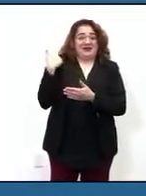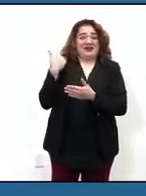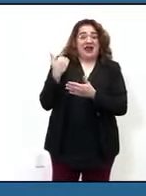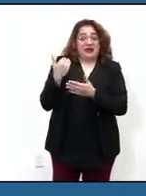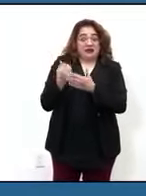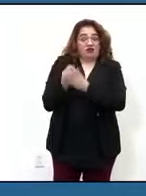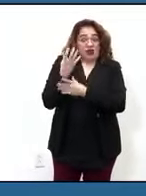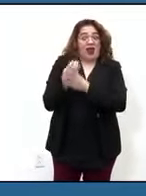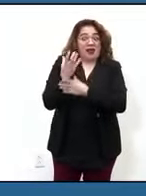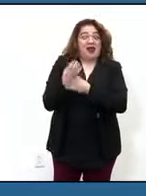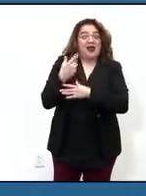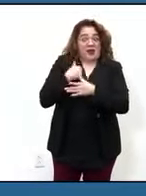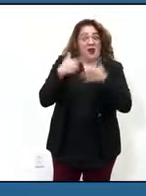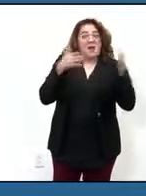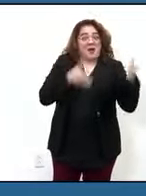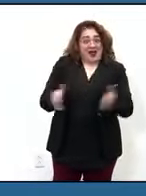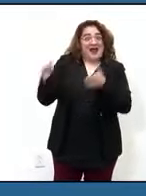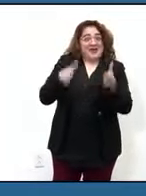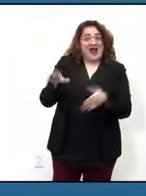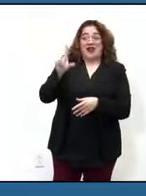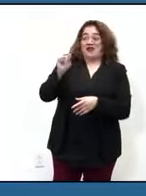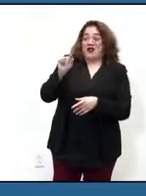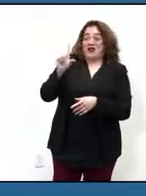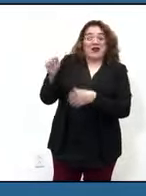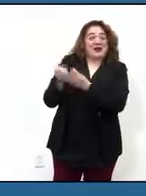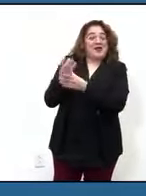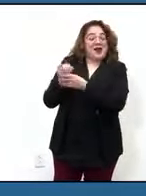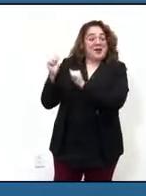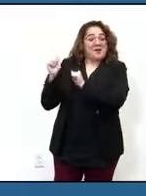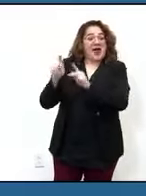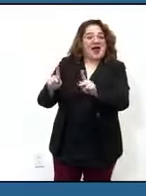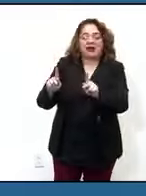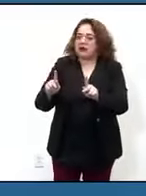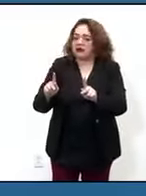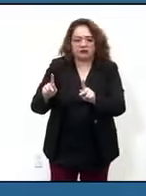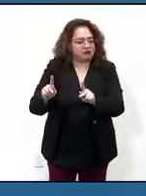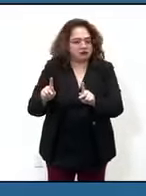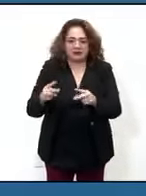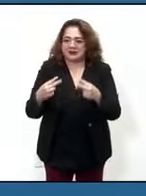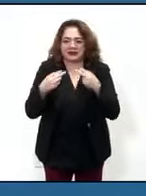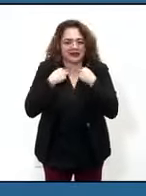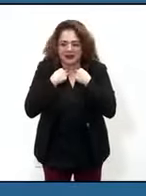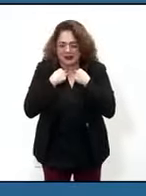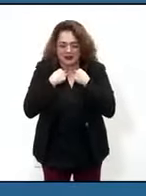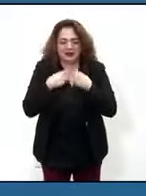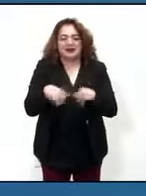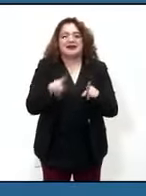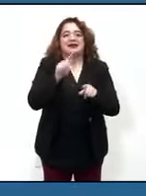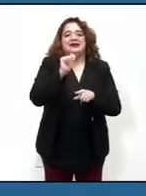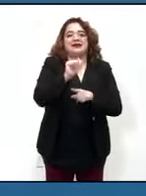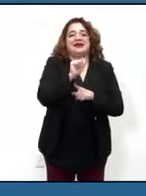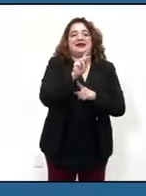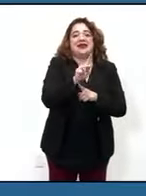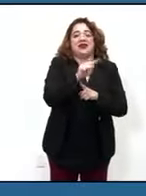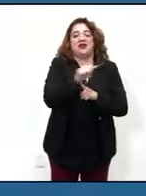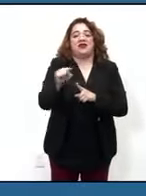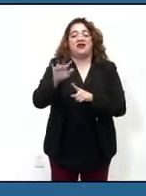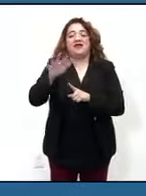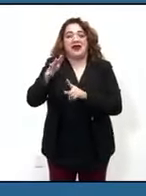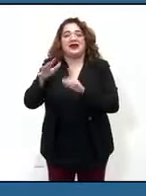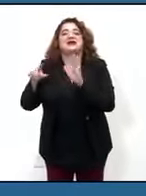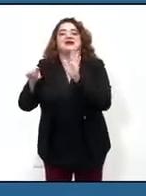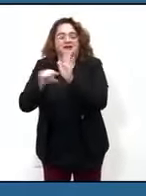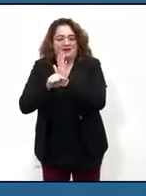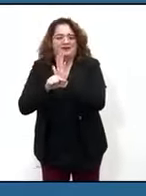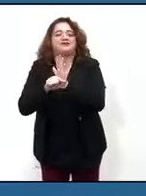students back. We couldn't do that if all of our educators at TK through 5 had not had the opportunity to be vaccinated and will